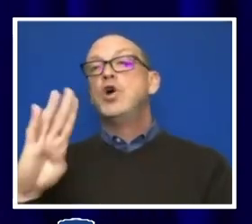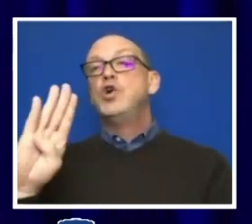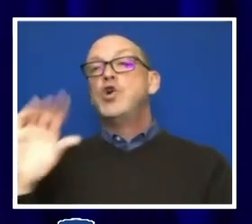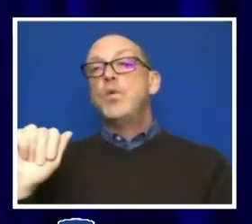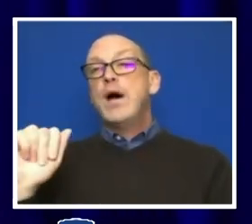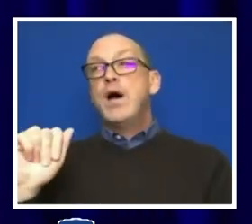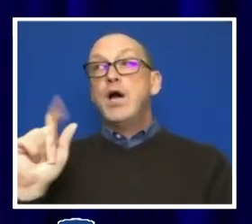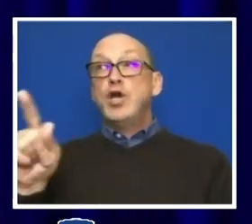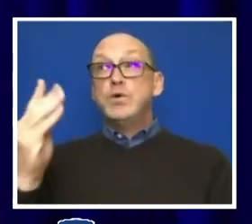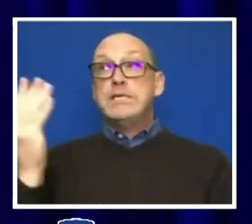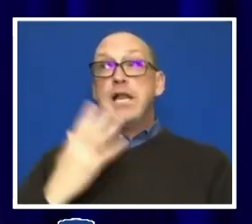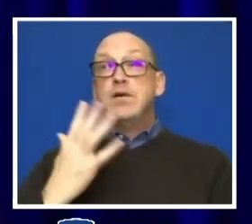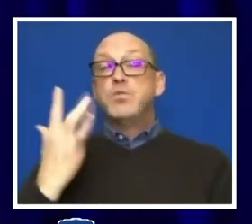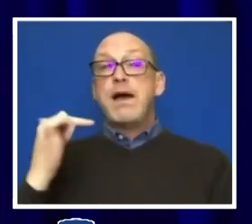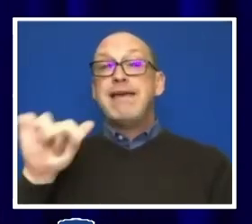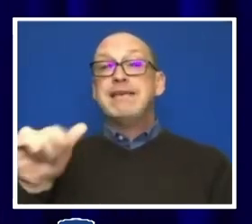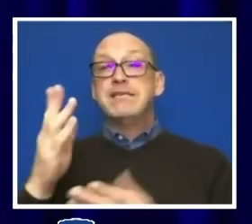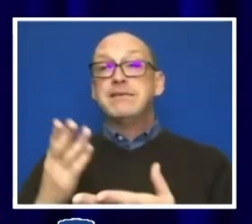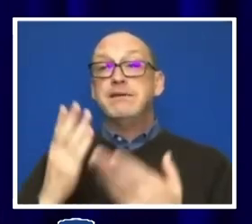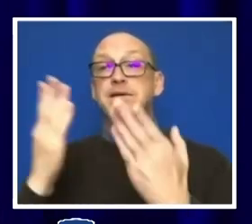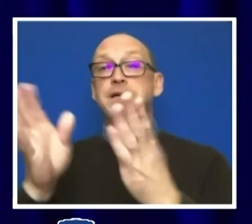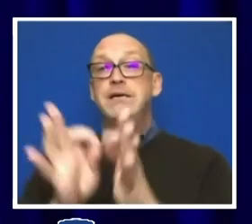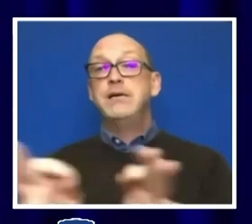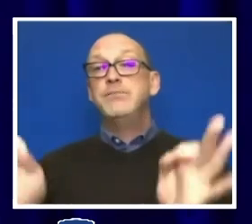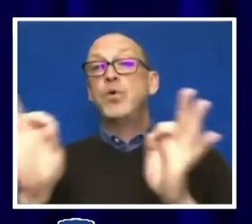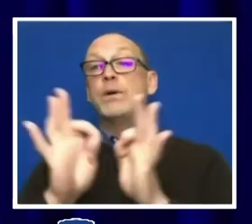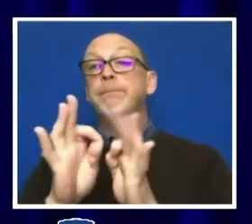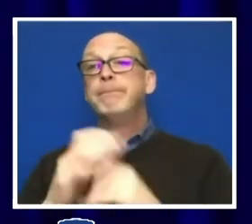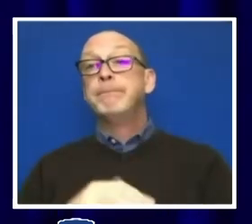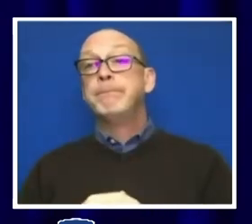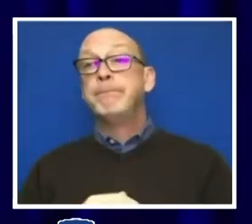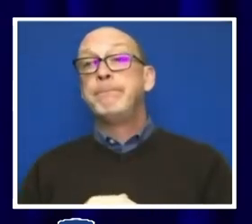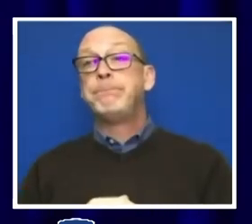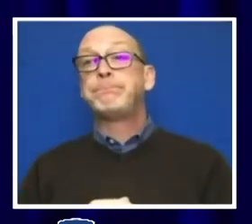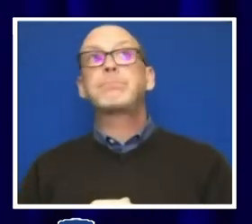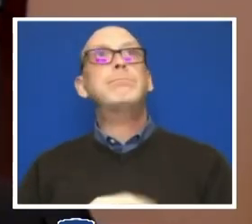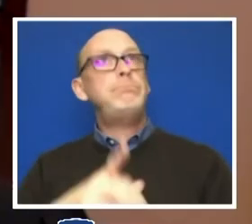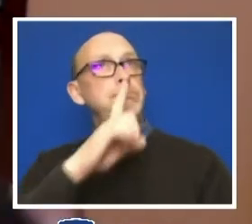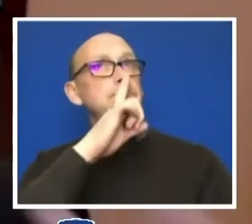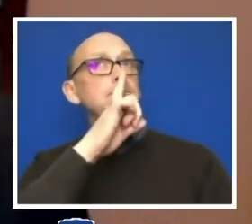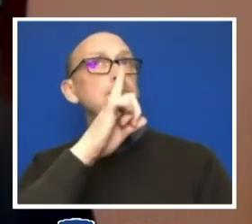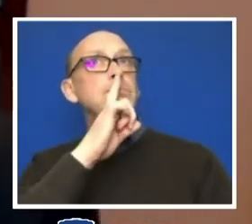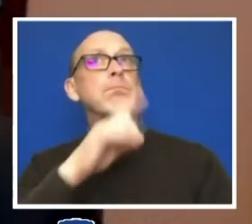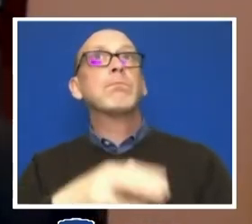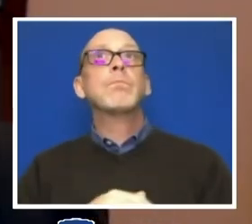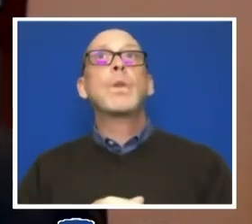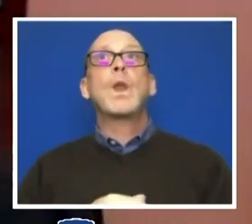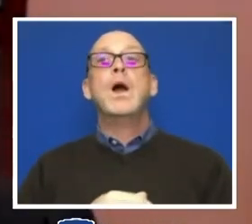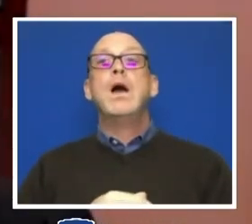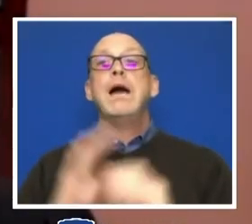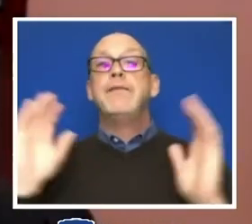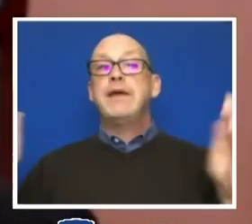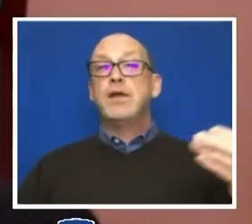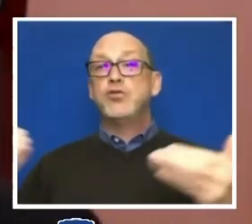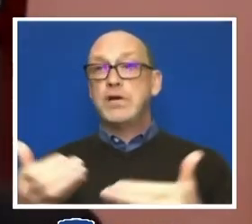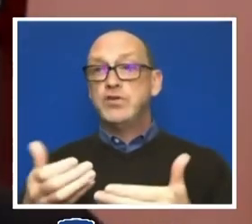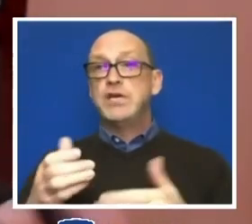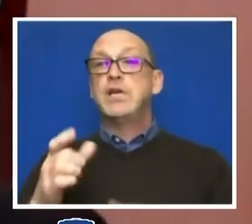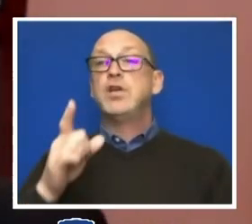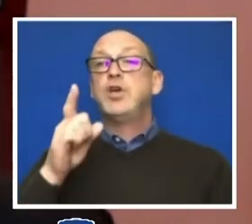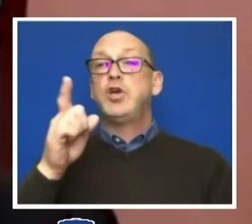why this recommendation is important. Sure. And, you know, the introduction, as you